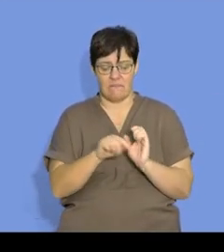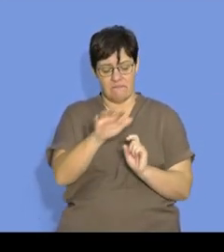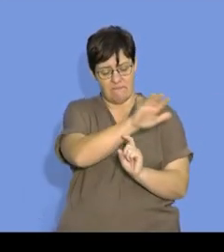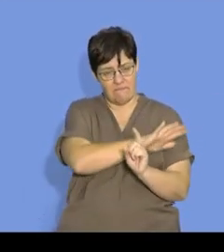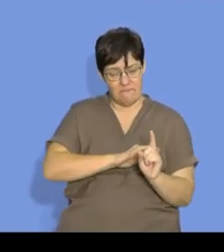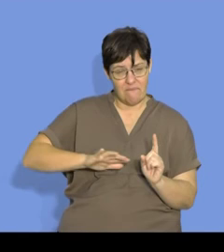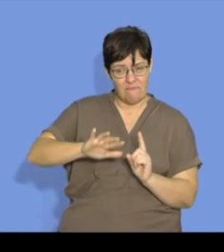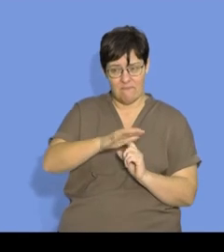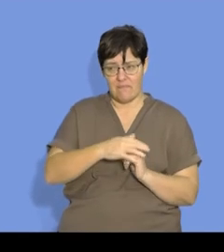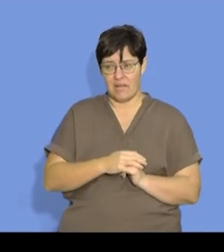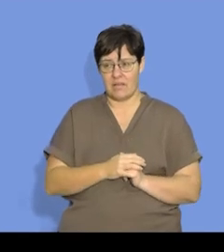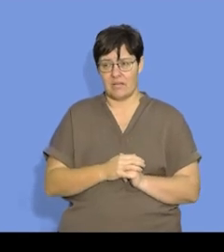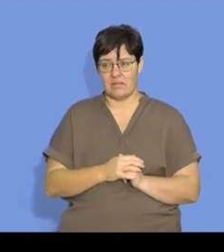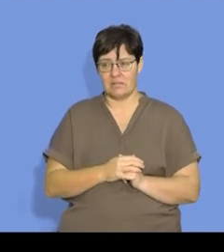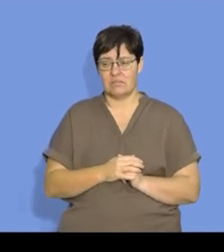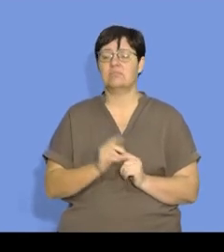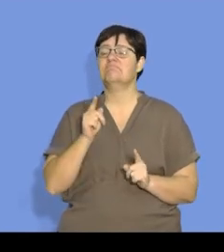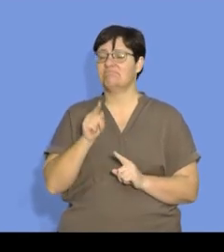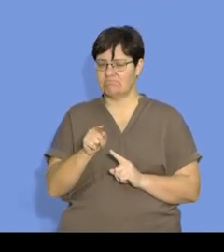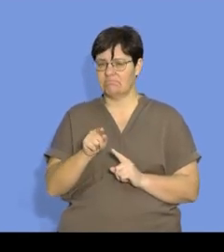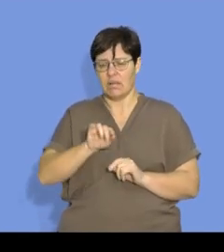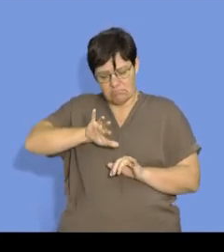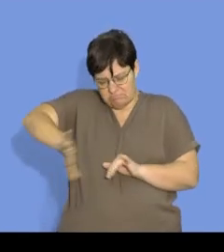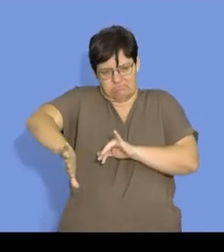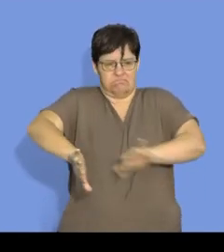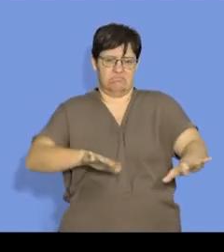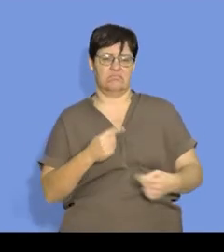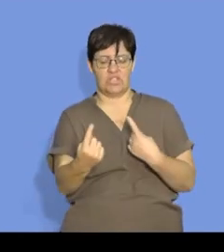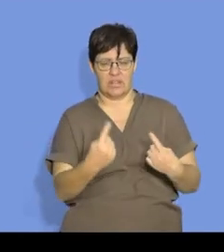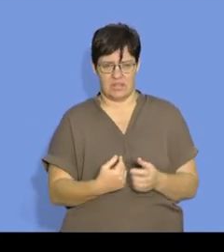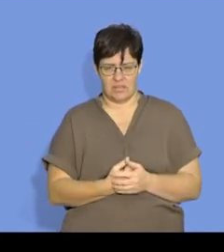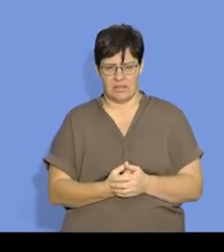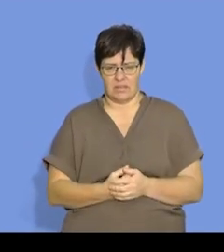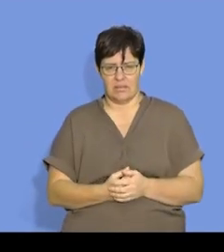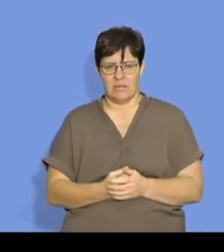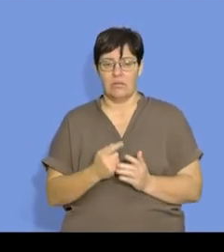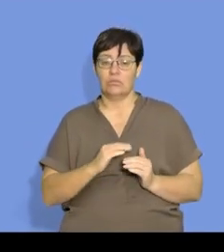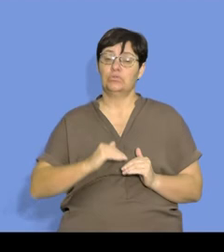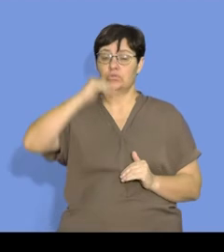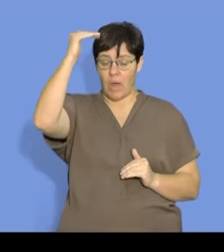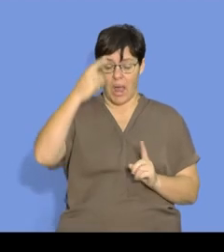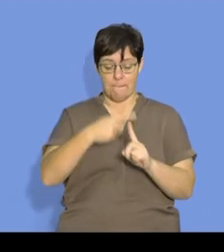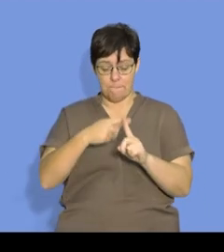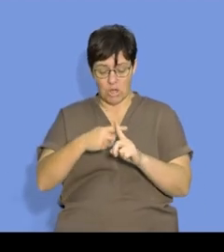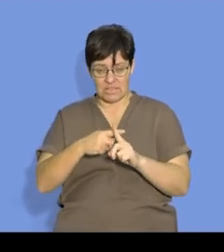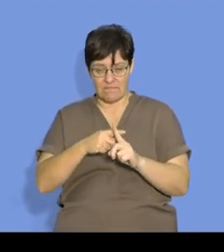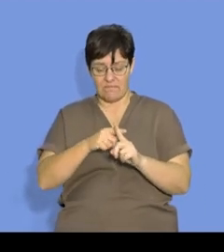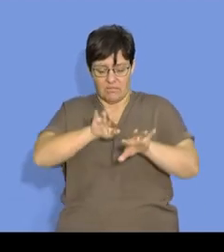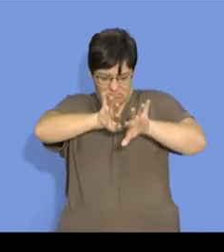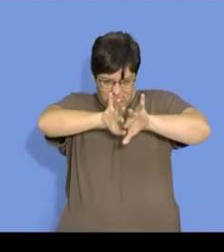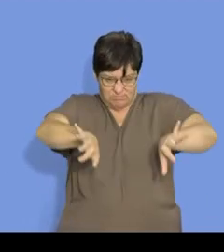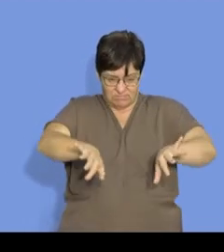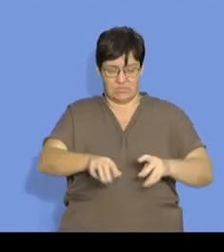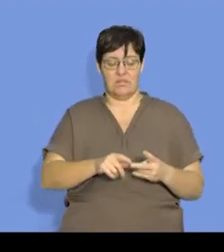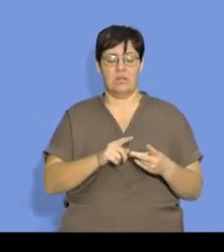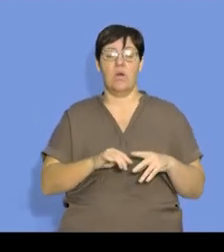around the nucleus, will start to repel each other. So too high, the positive and the